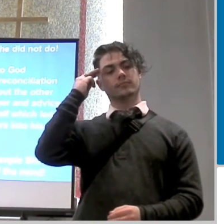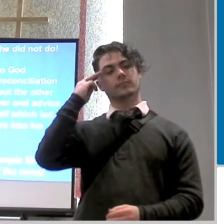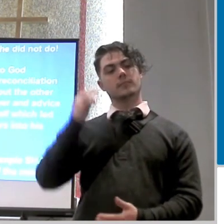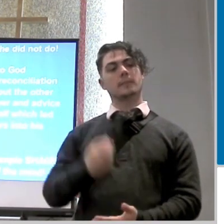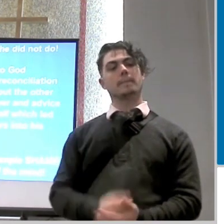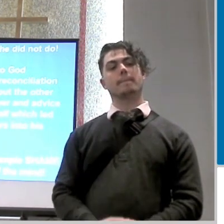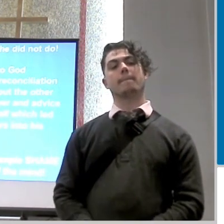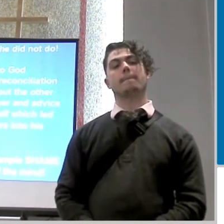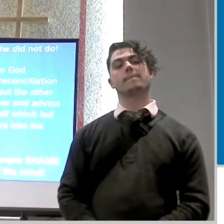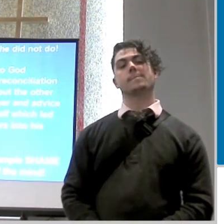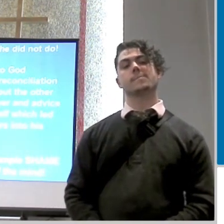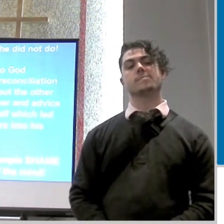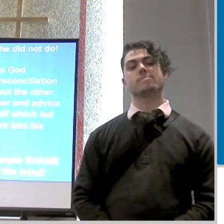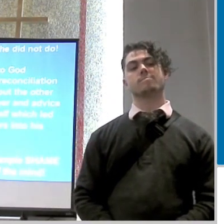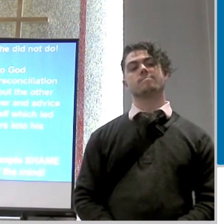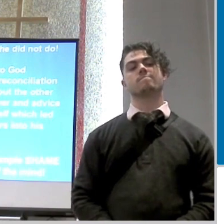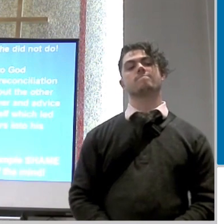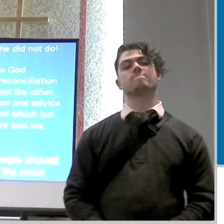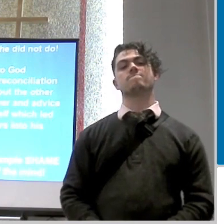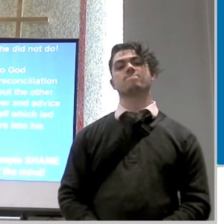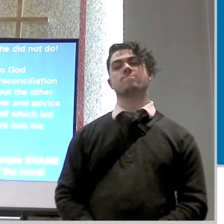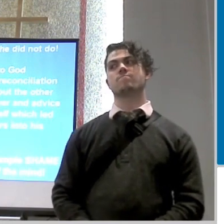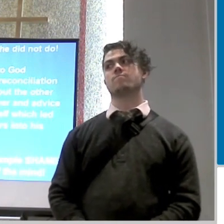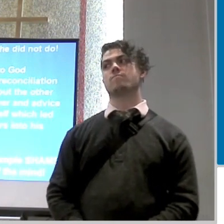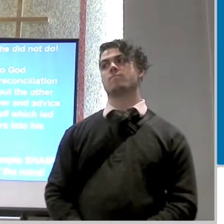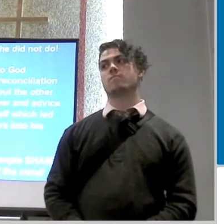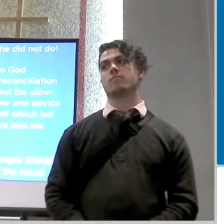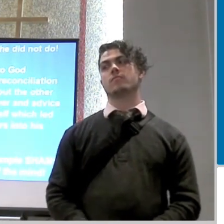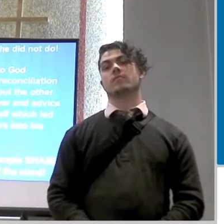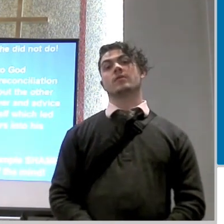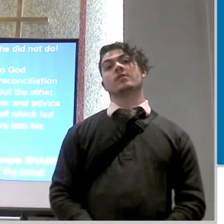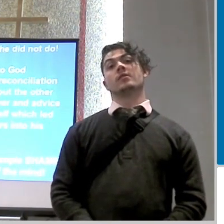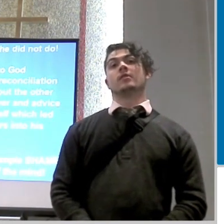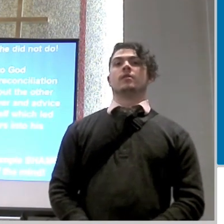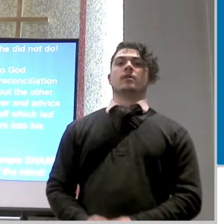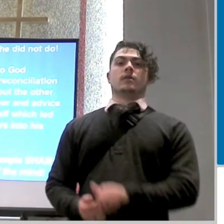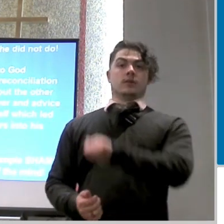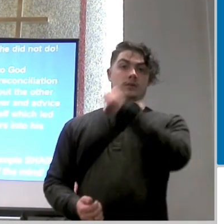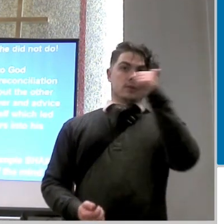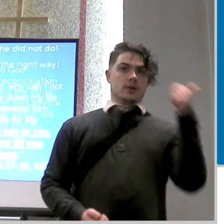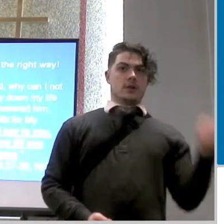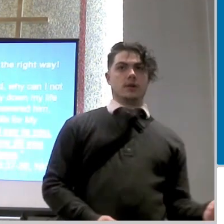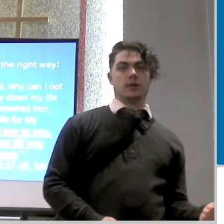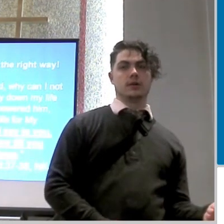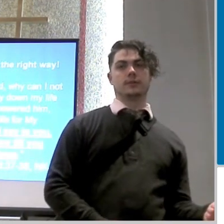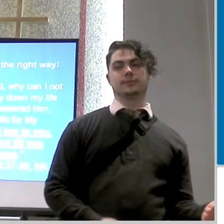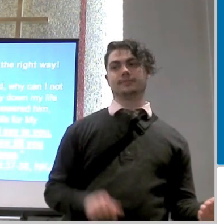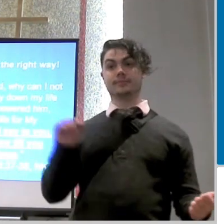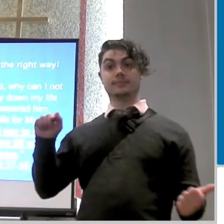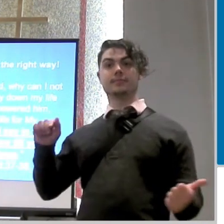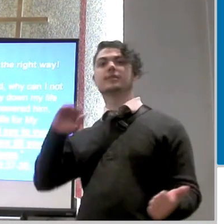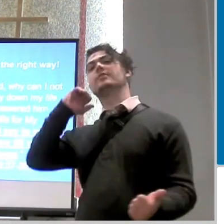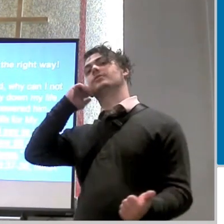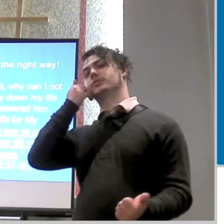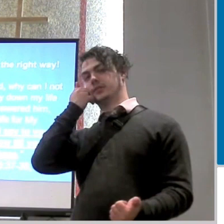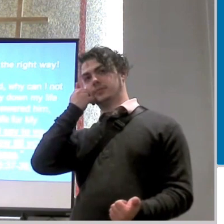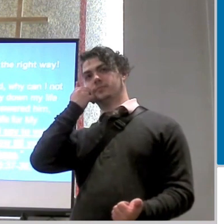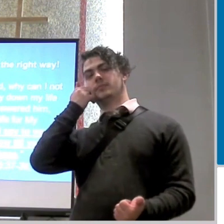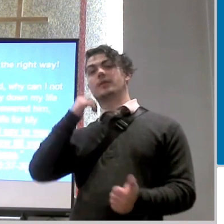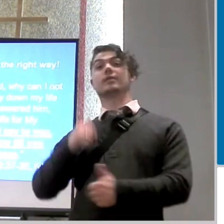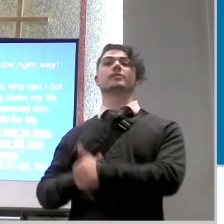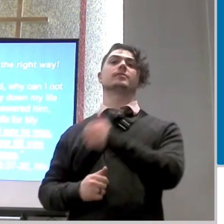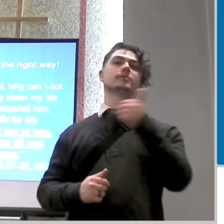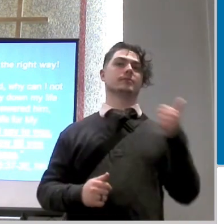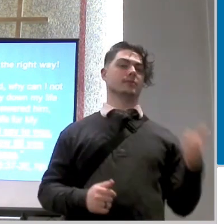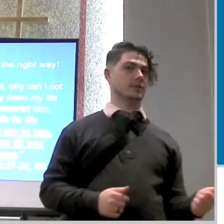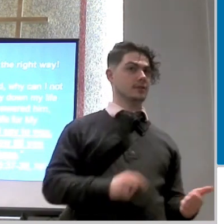very very sad now on the other side of this coin that's a shame part on the other side of this coin how